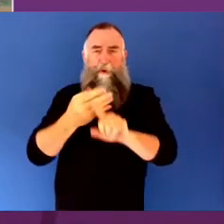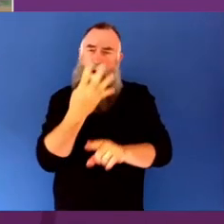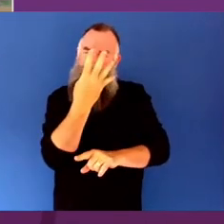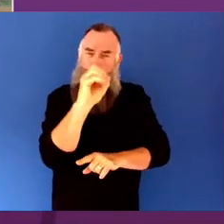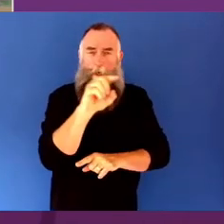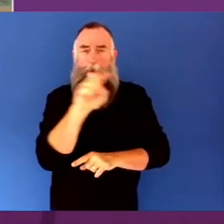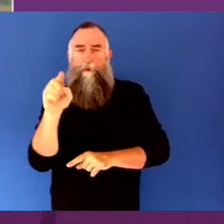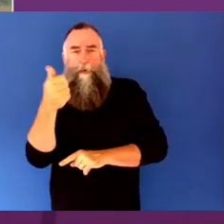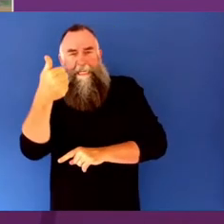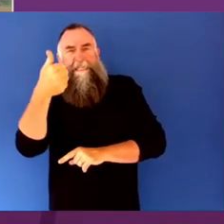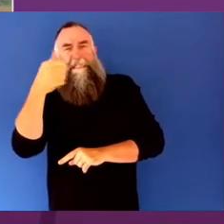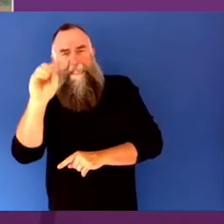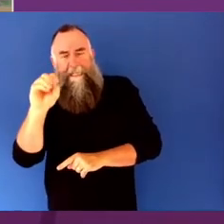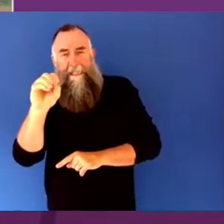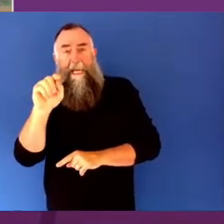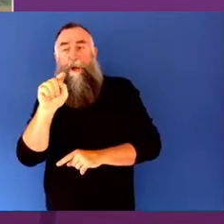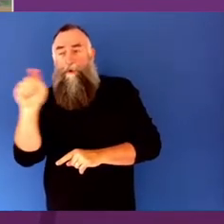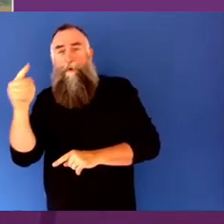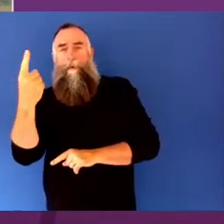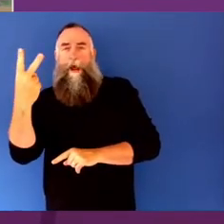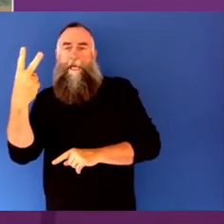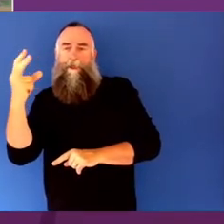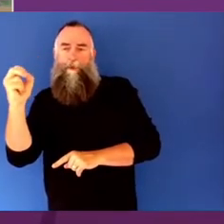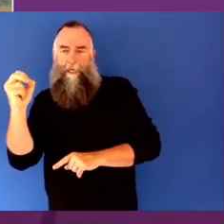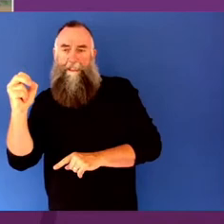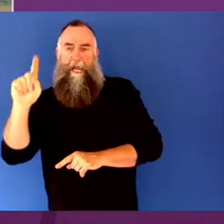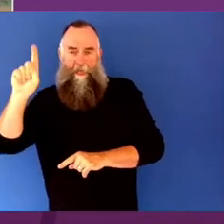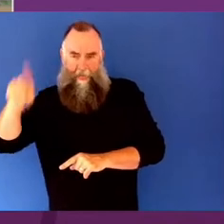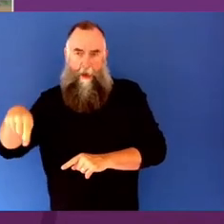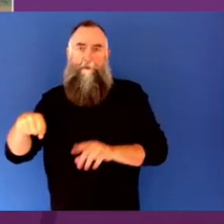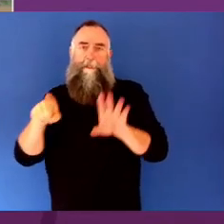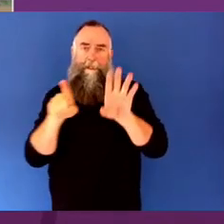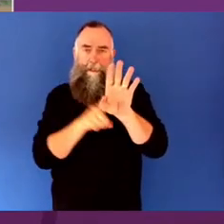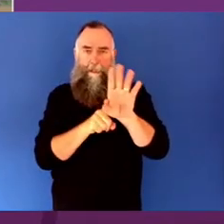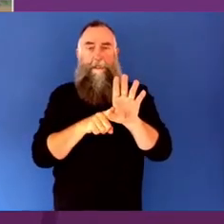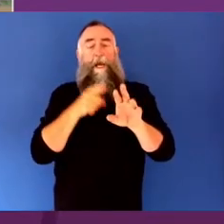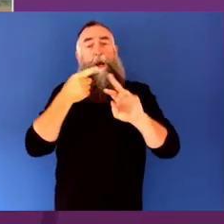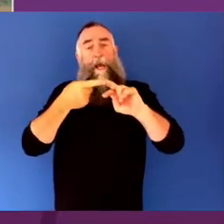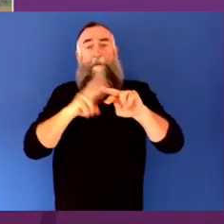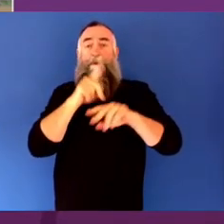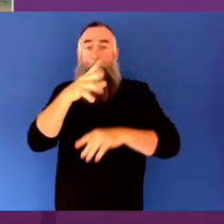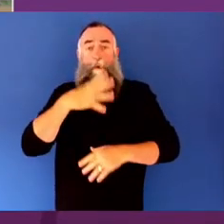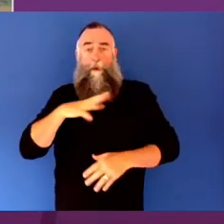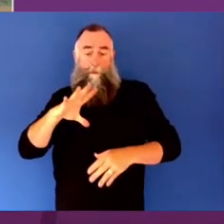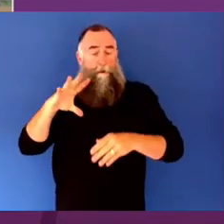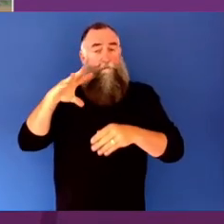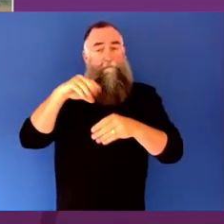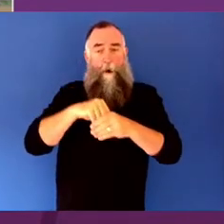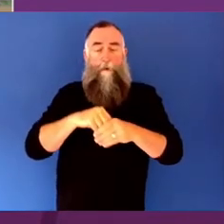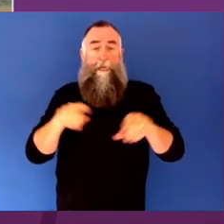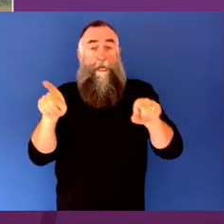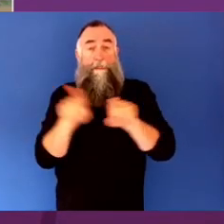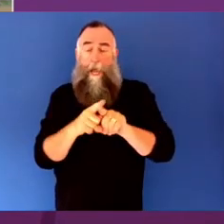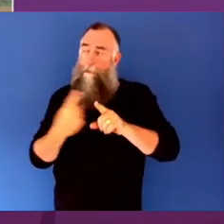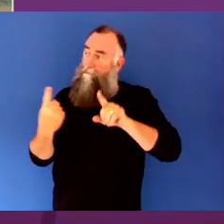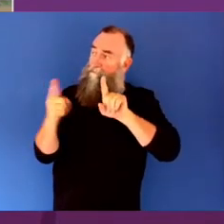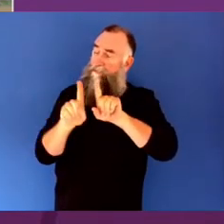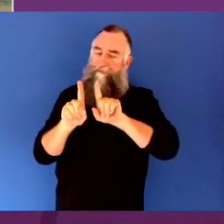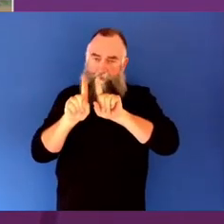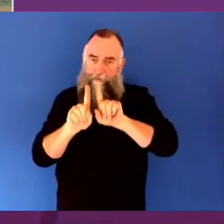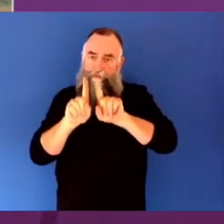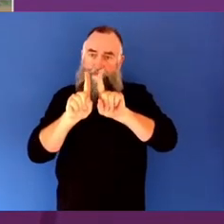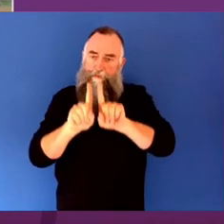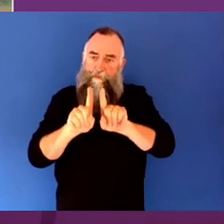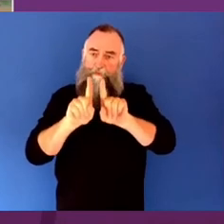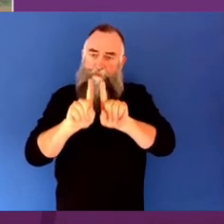120,000 years. If you want to be part of our legacy, if you want to walk with us, we'll walk with you. And